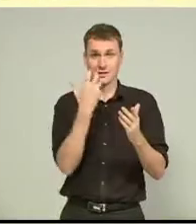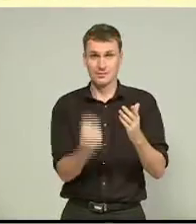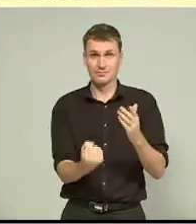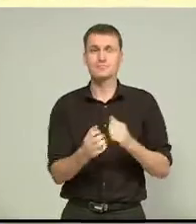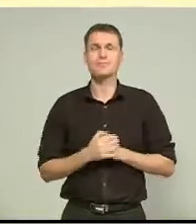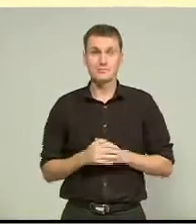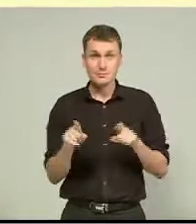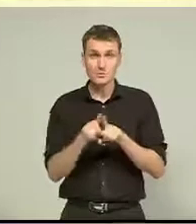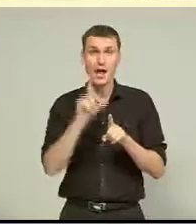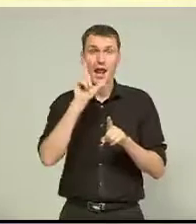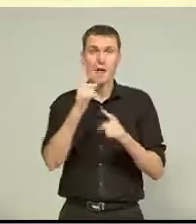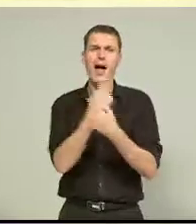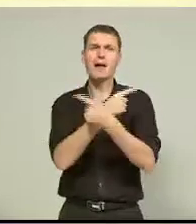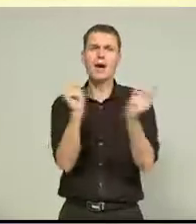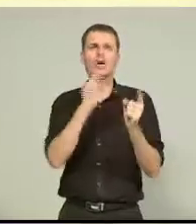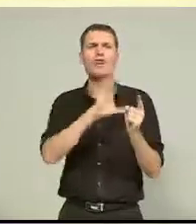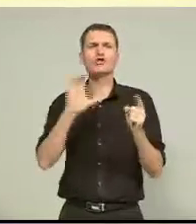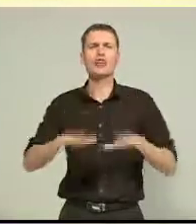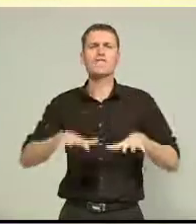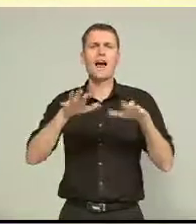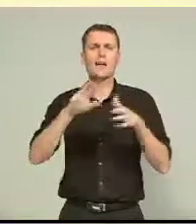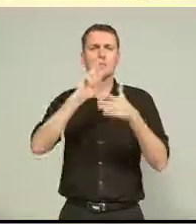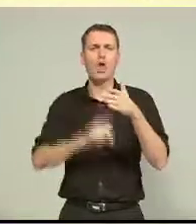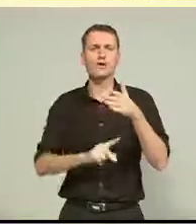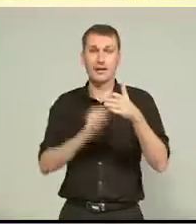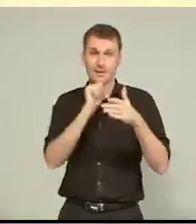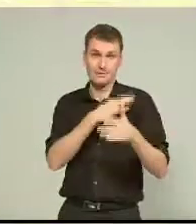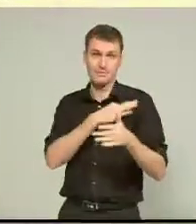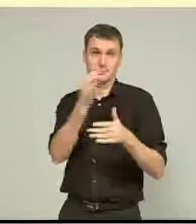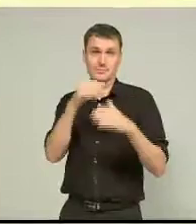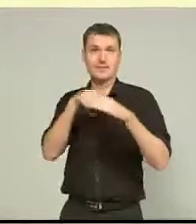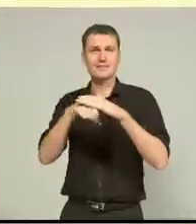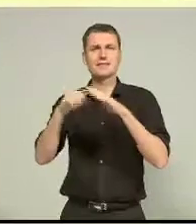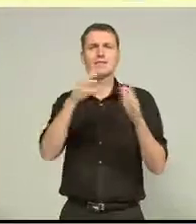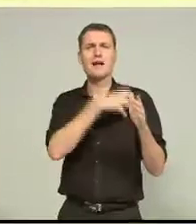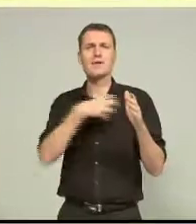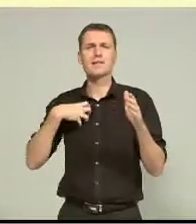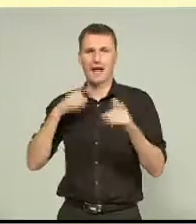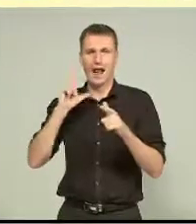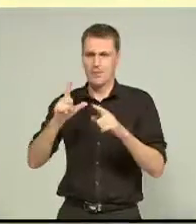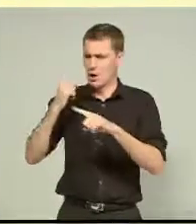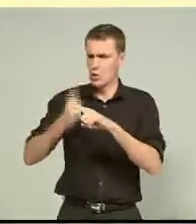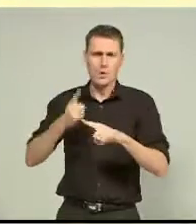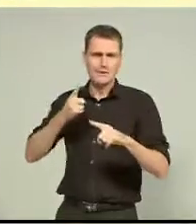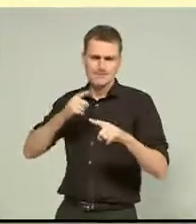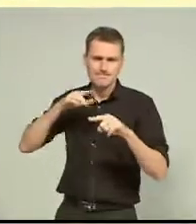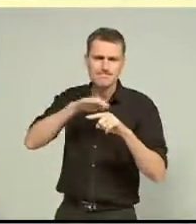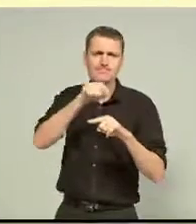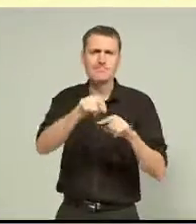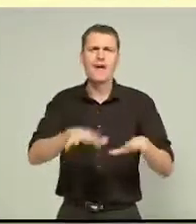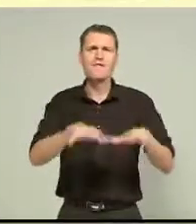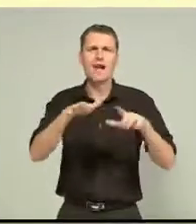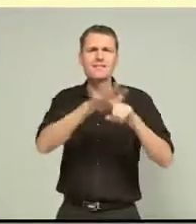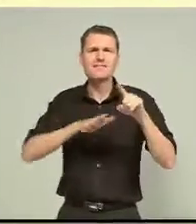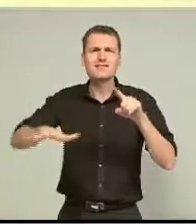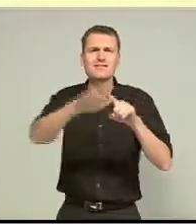also announced their Christchurch flooding policy today. If elected to government, Labour would start urgent work on quake-affected, flood-vulnerable homes,